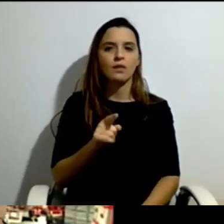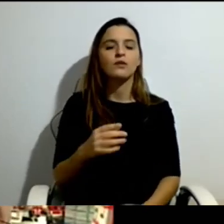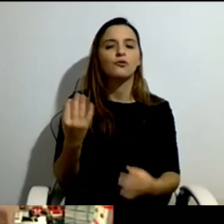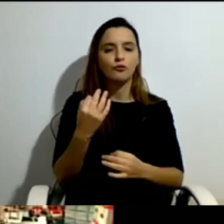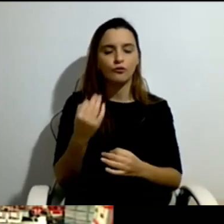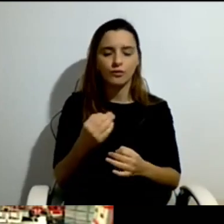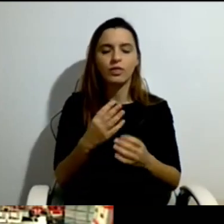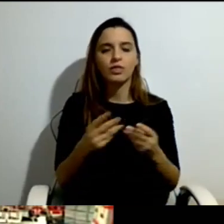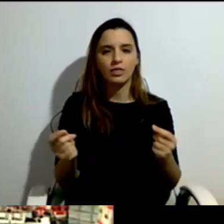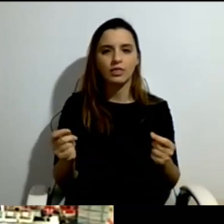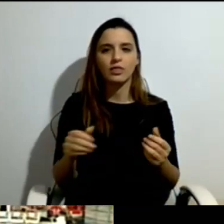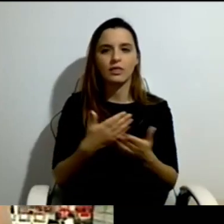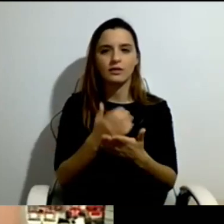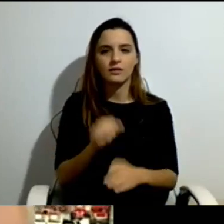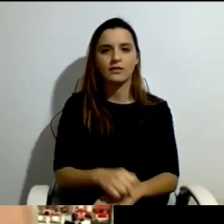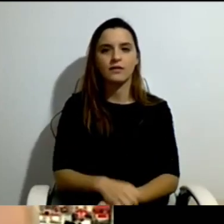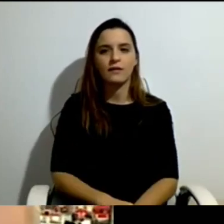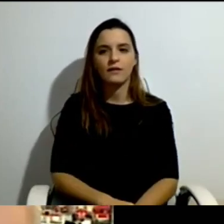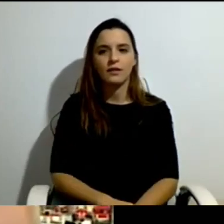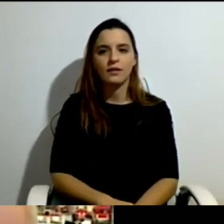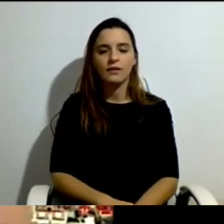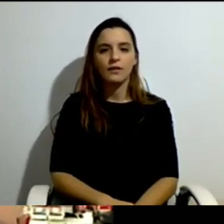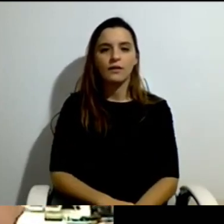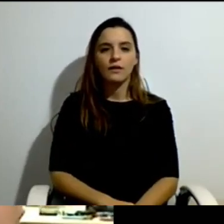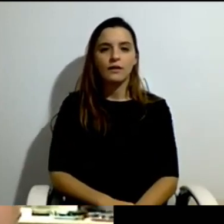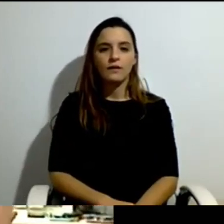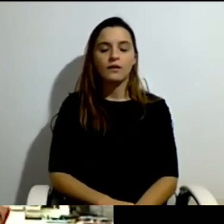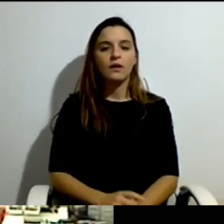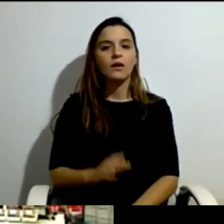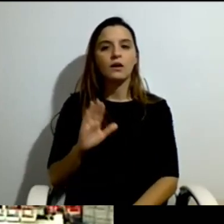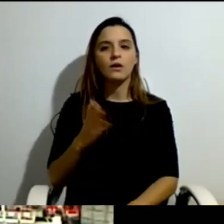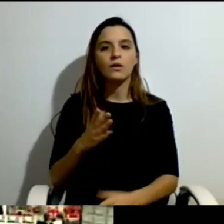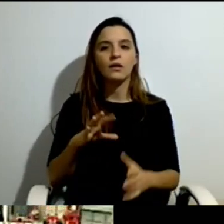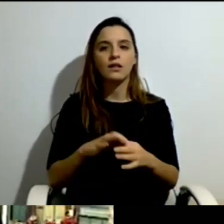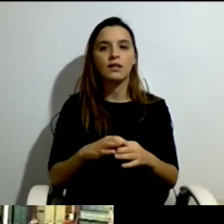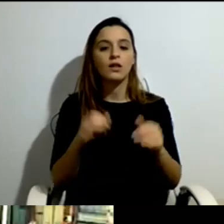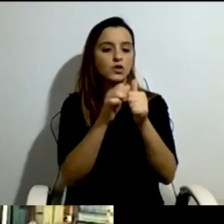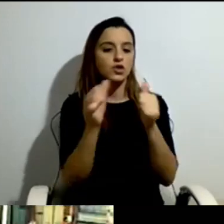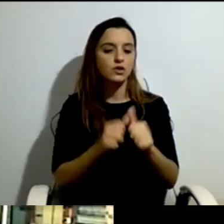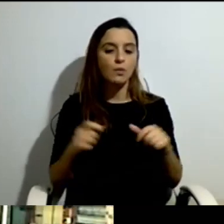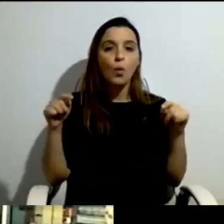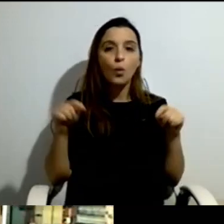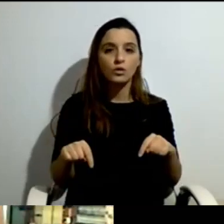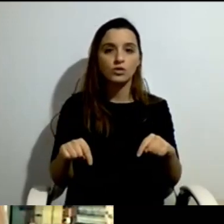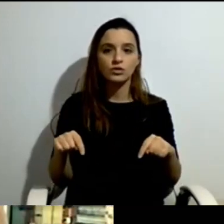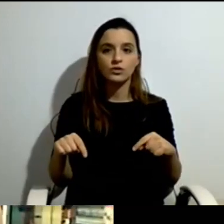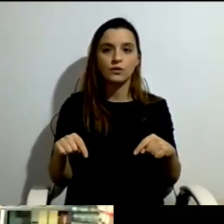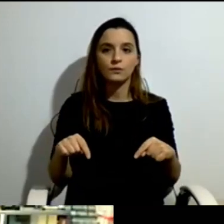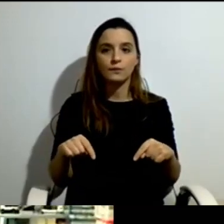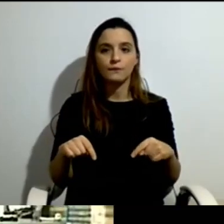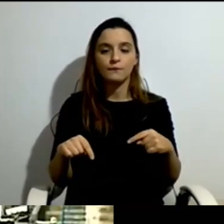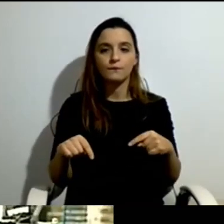What is the situation today? We have now, for six years now,